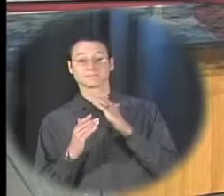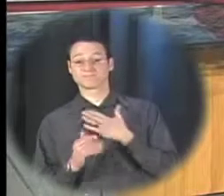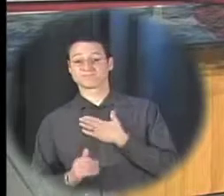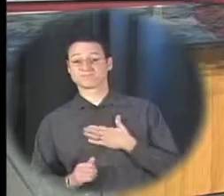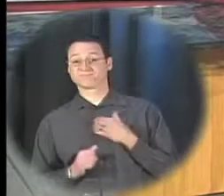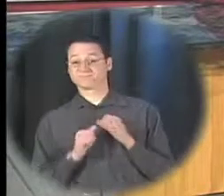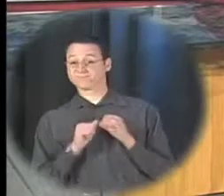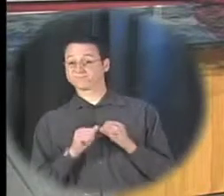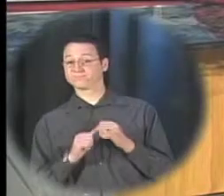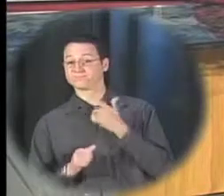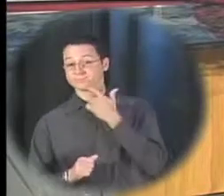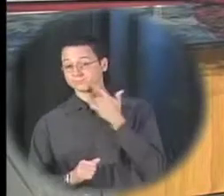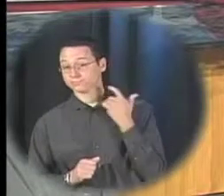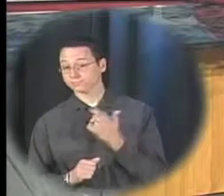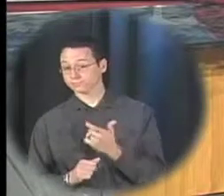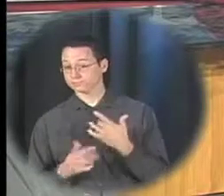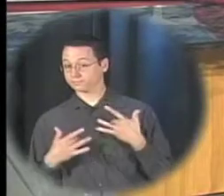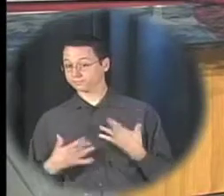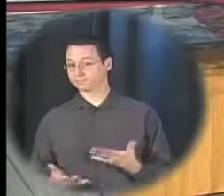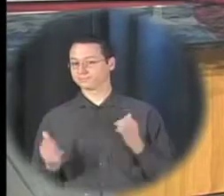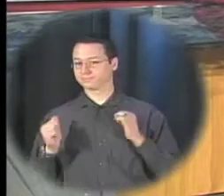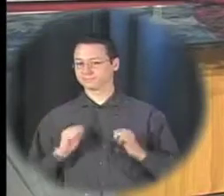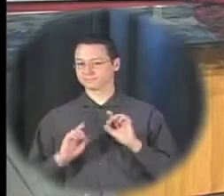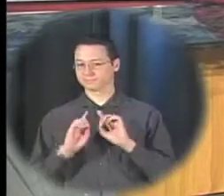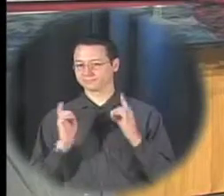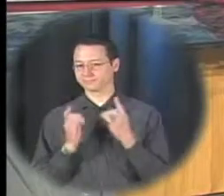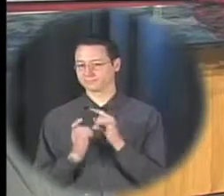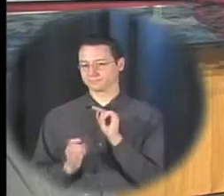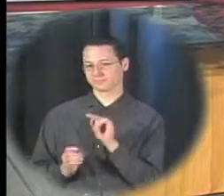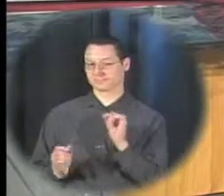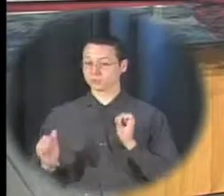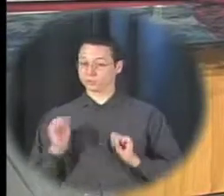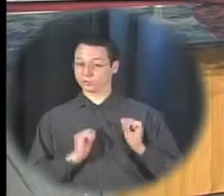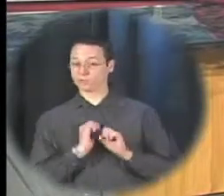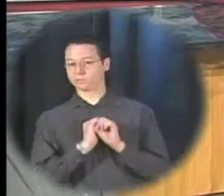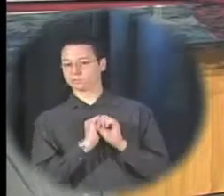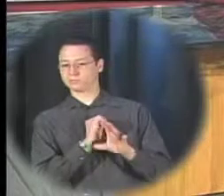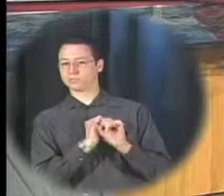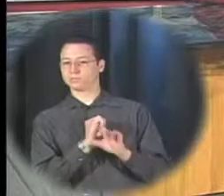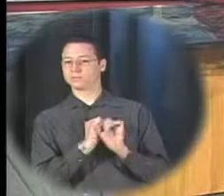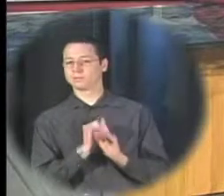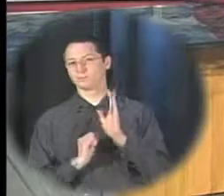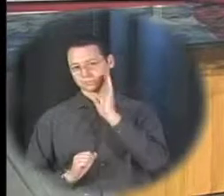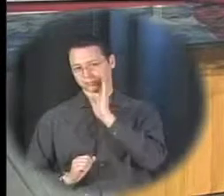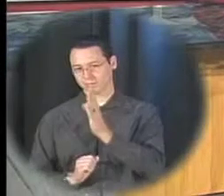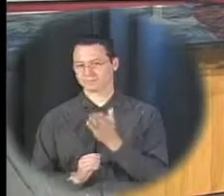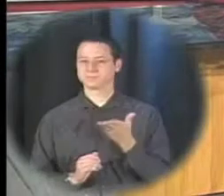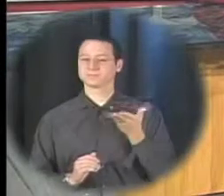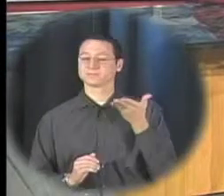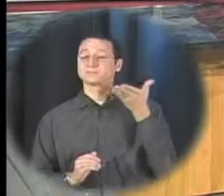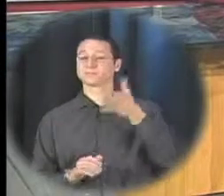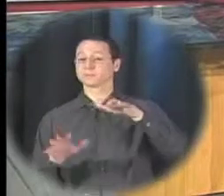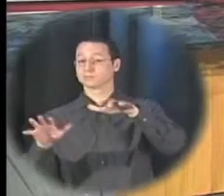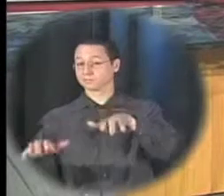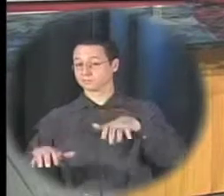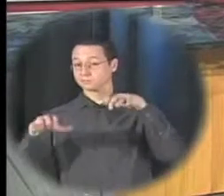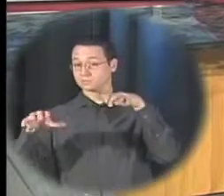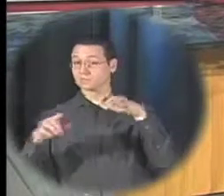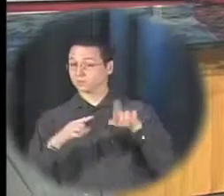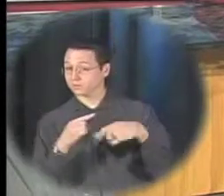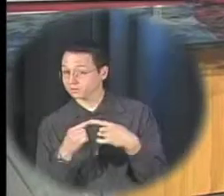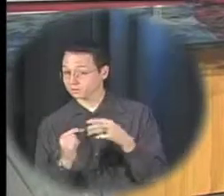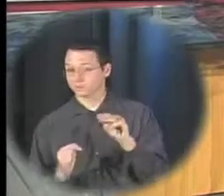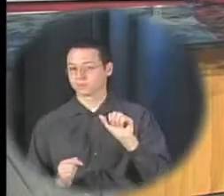please stay tuned for a preview of the theater department upcoming play Legally Blonde which will be at the Boone Auditorium March